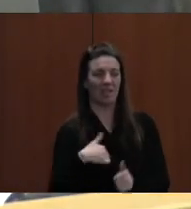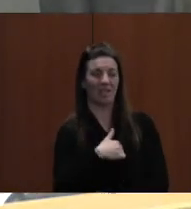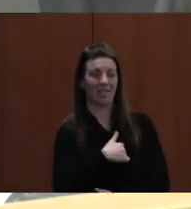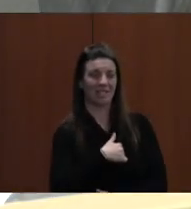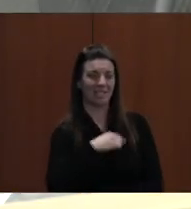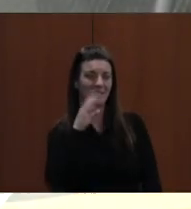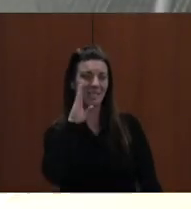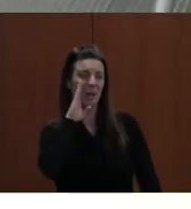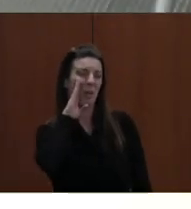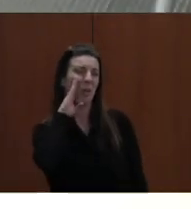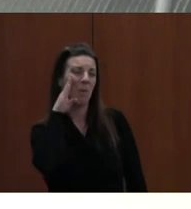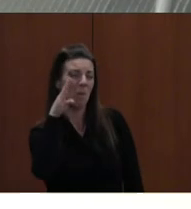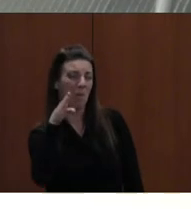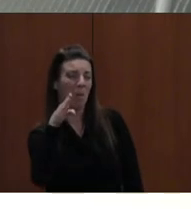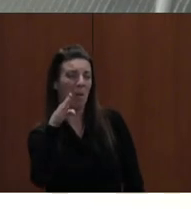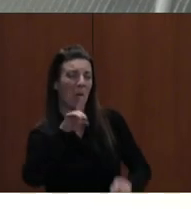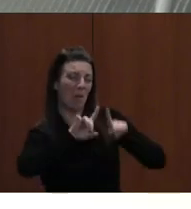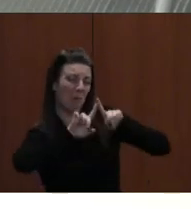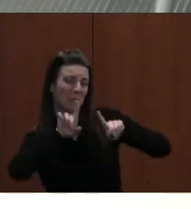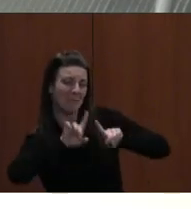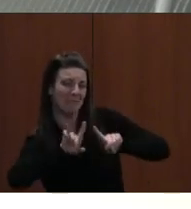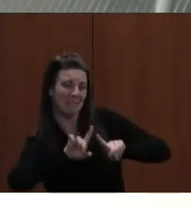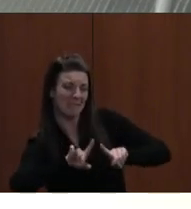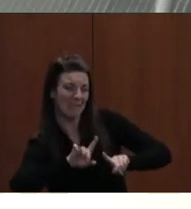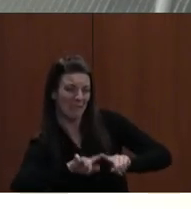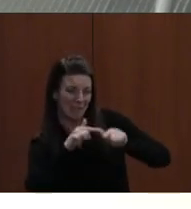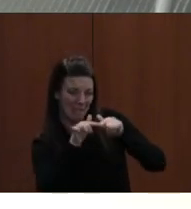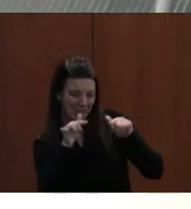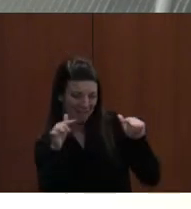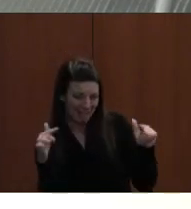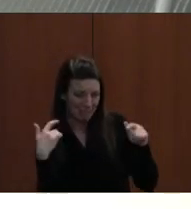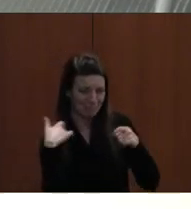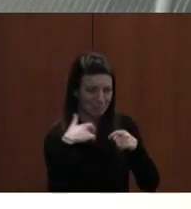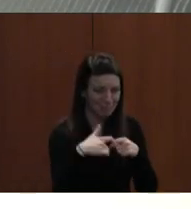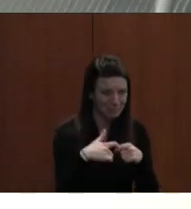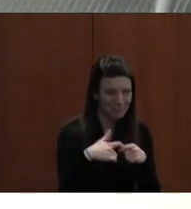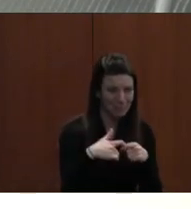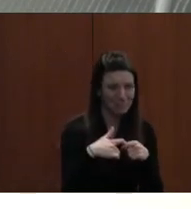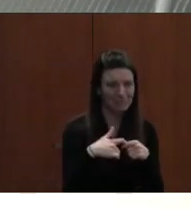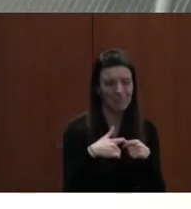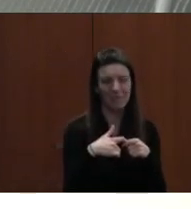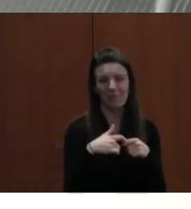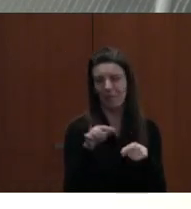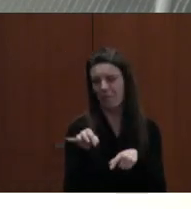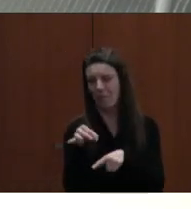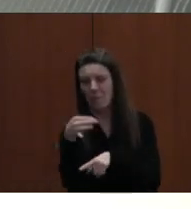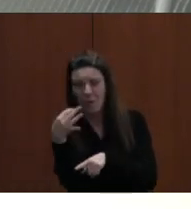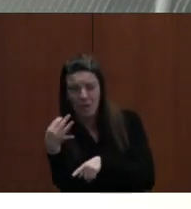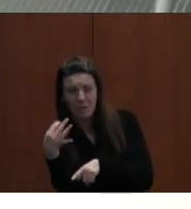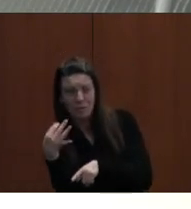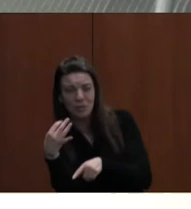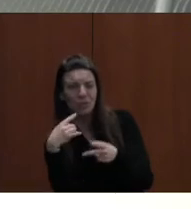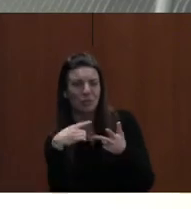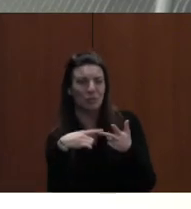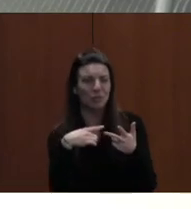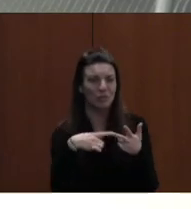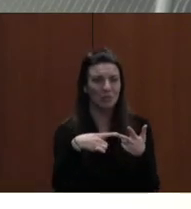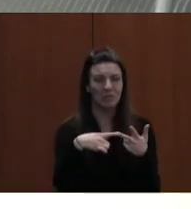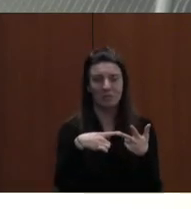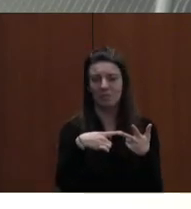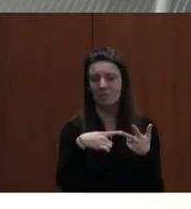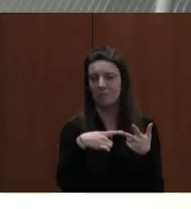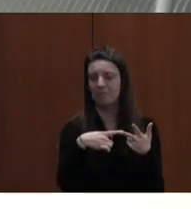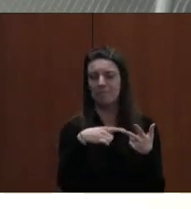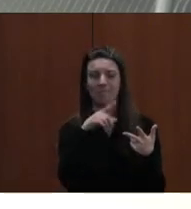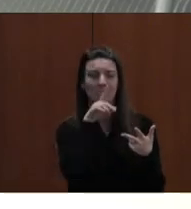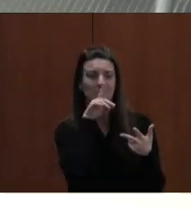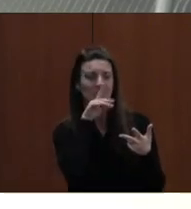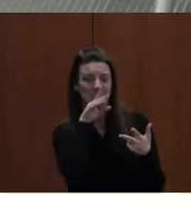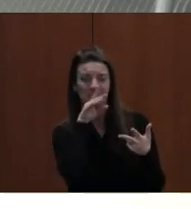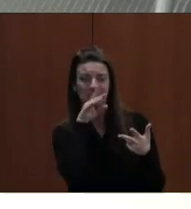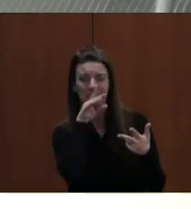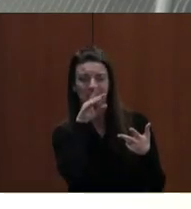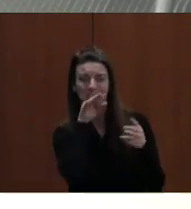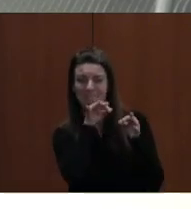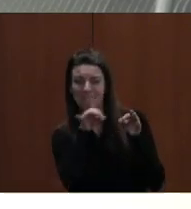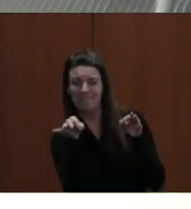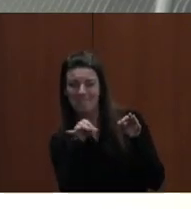evening